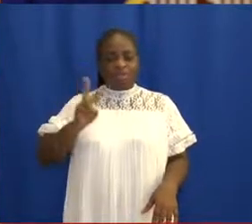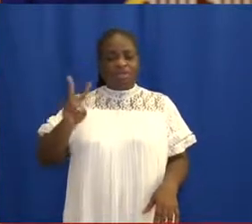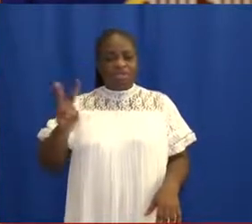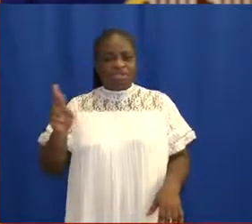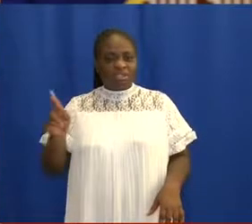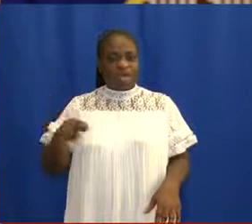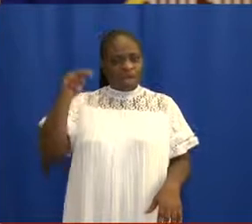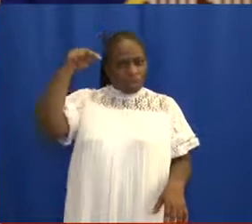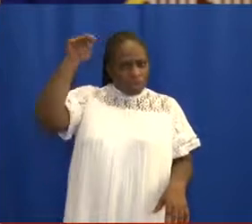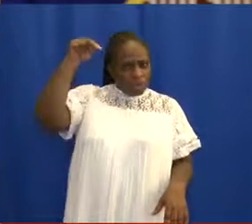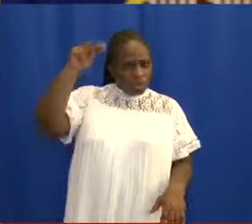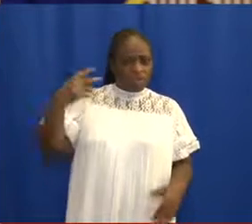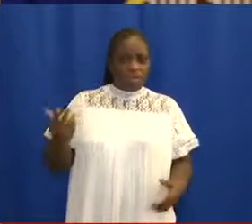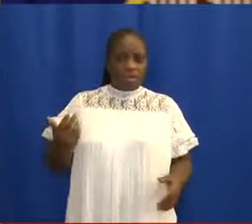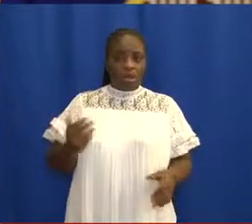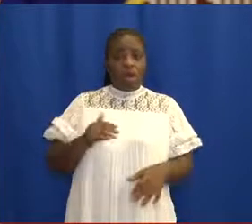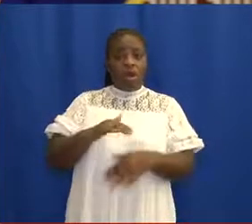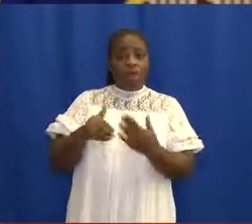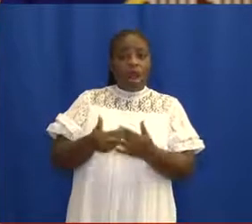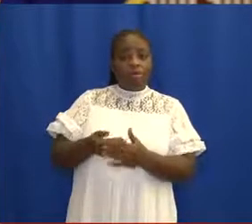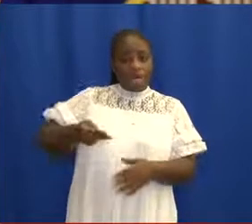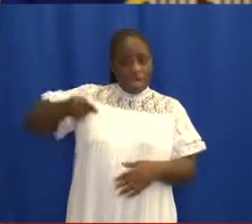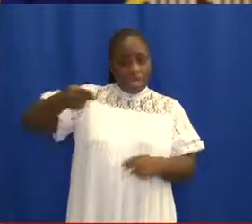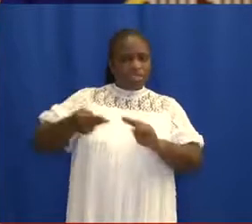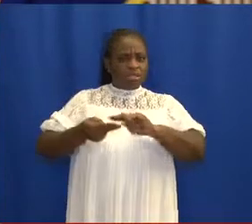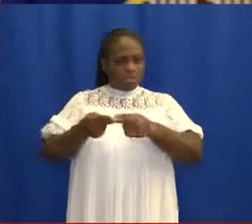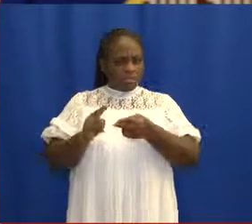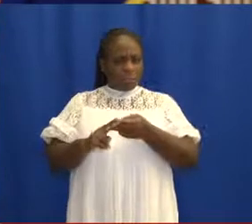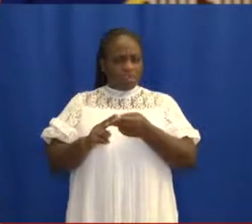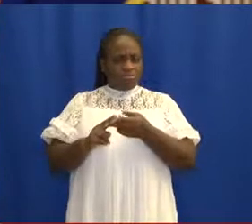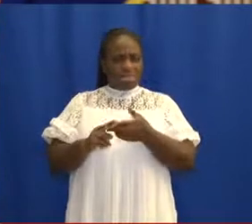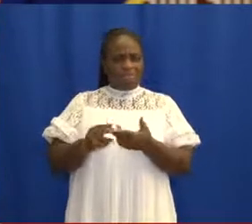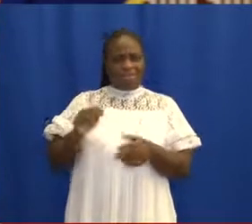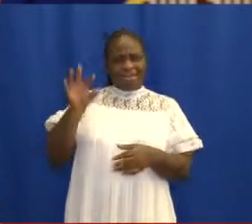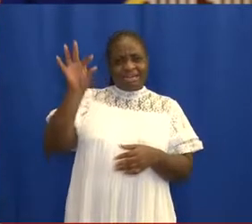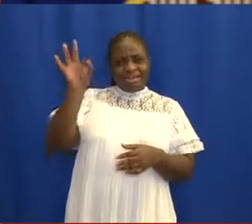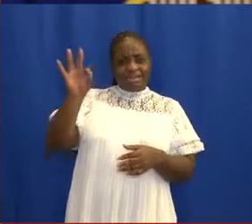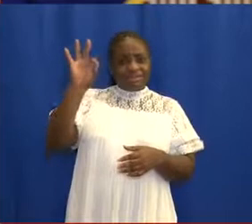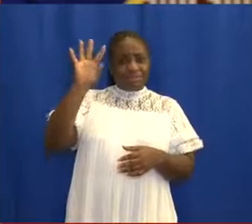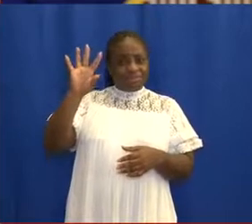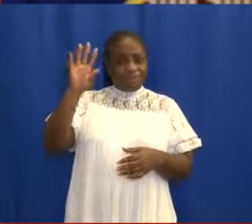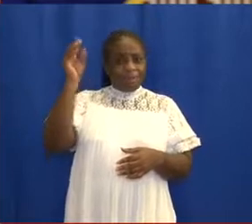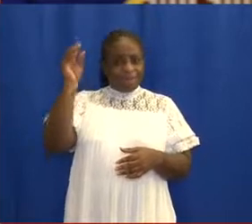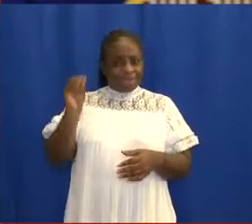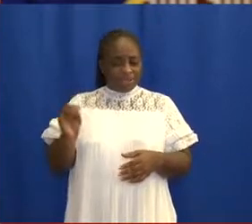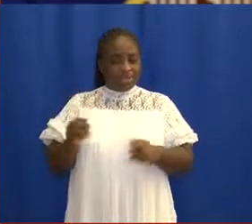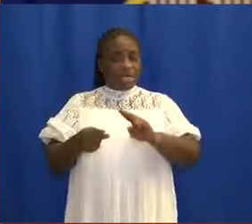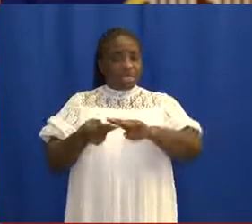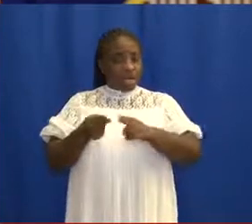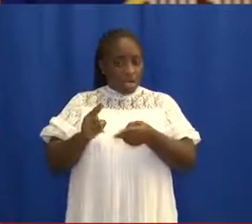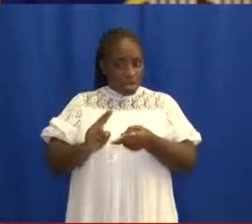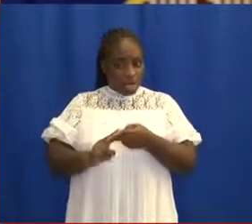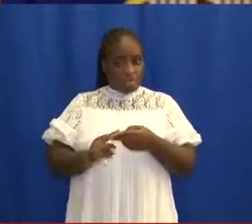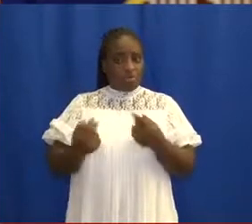and Northern regions are the hardest hit, accounting for 94% of the total number